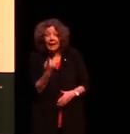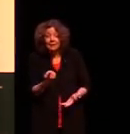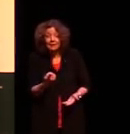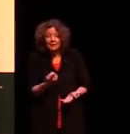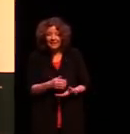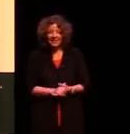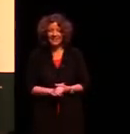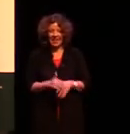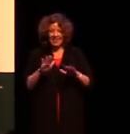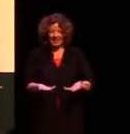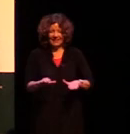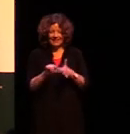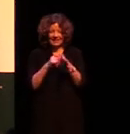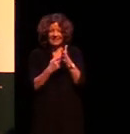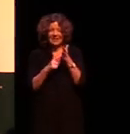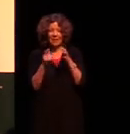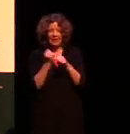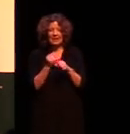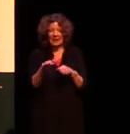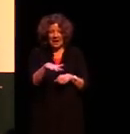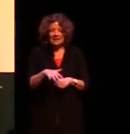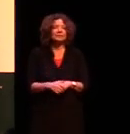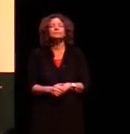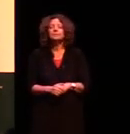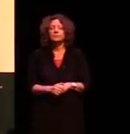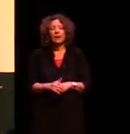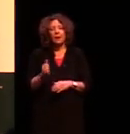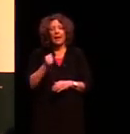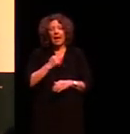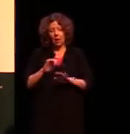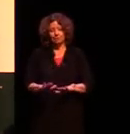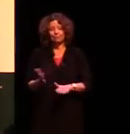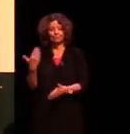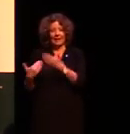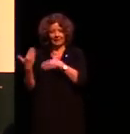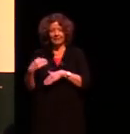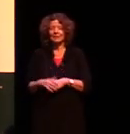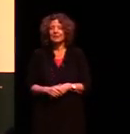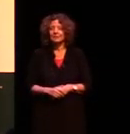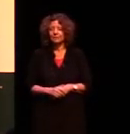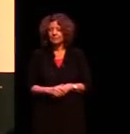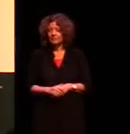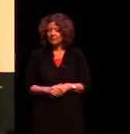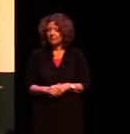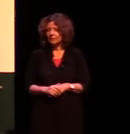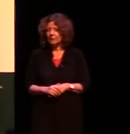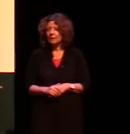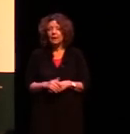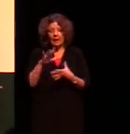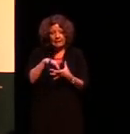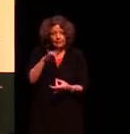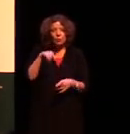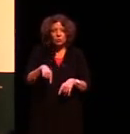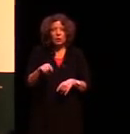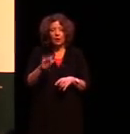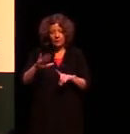This is Darak lands, the land of ancestors. There's spirits to walk among us. Spirits that have